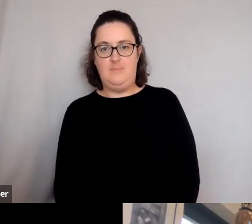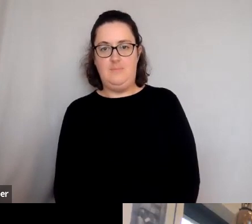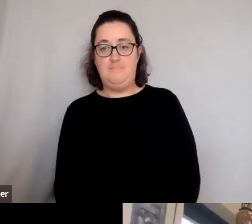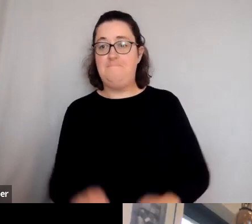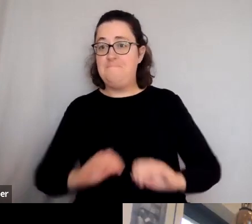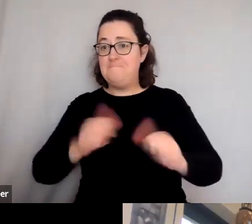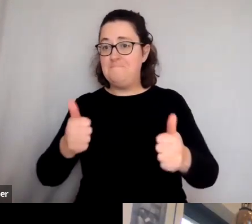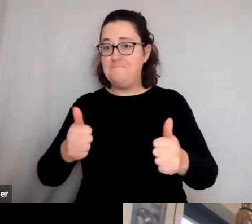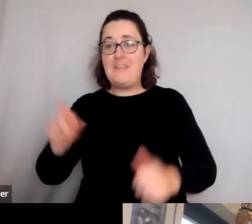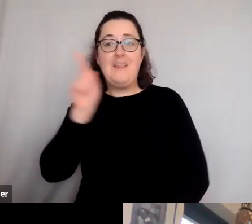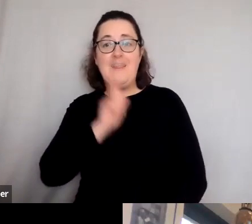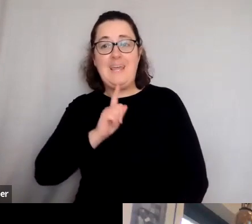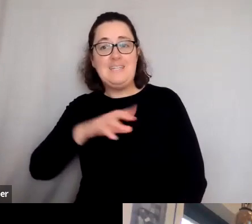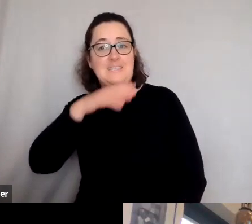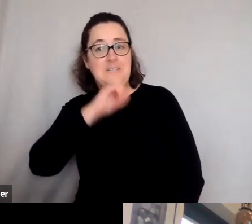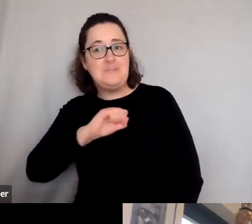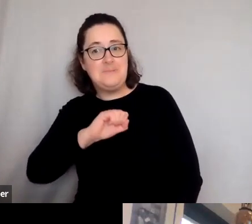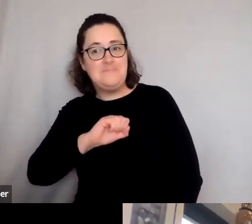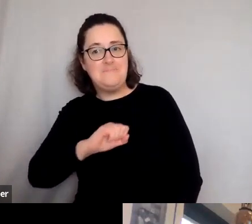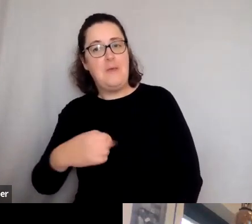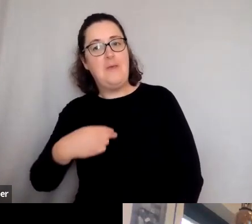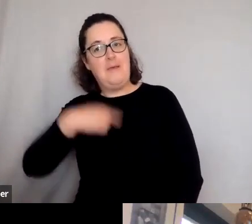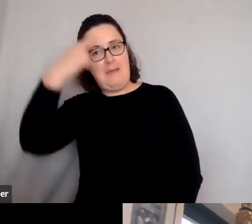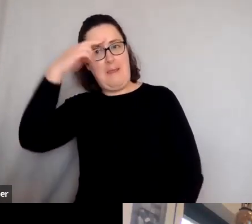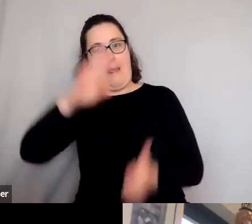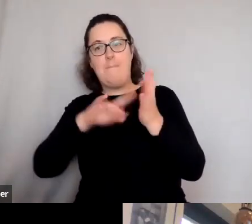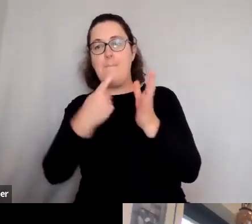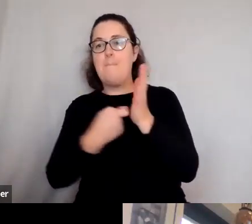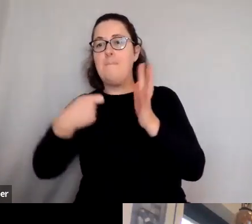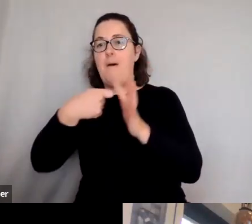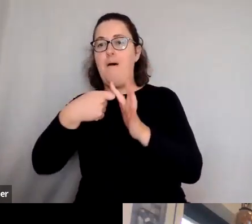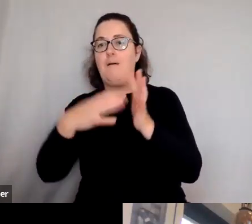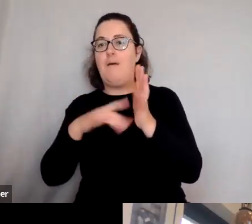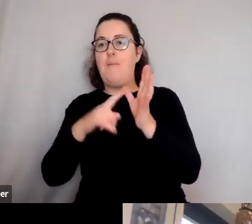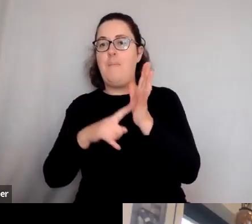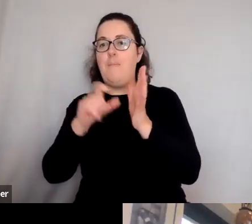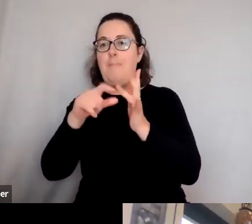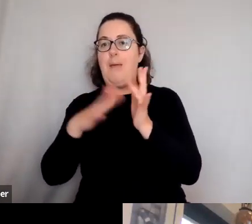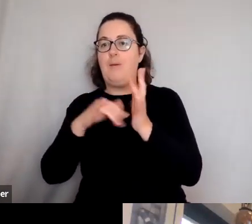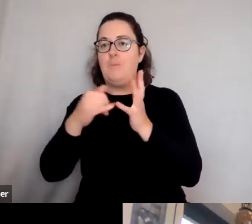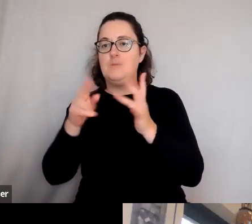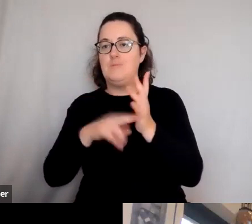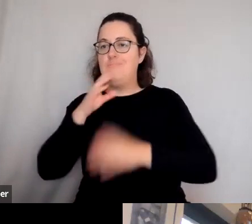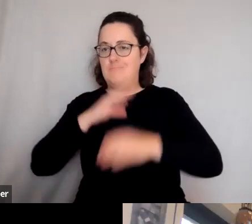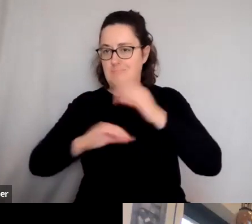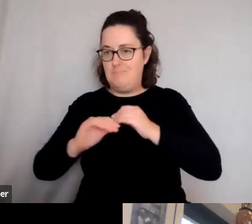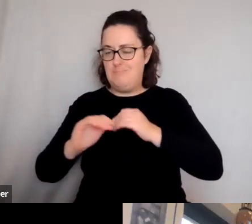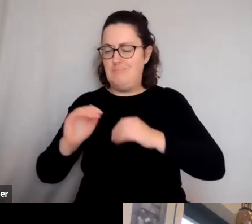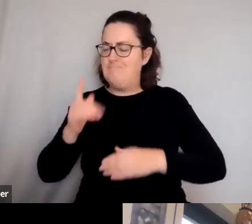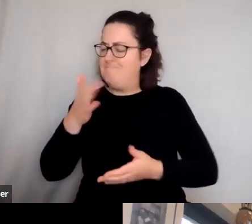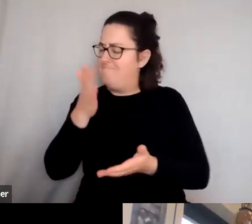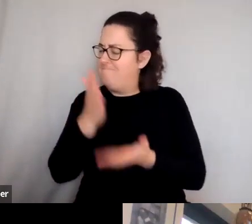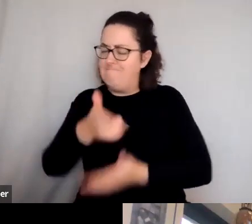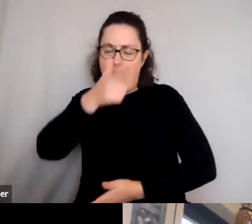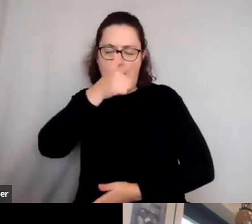Okay ladies and gentlemen, my name is Mark Malcolmson. I have the huge honour and privilege of being the principal at City